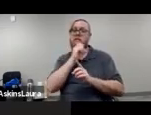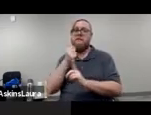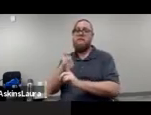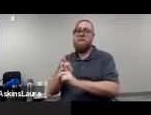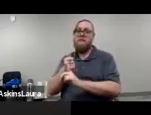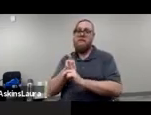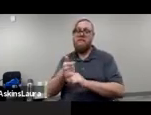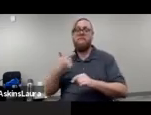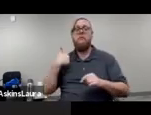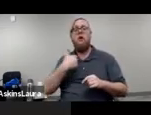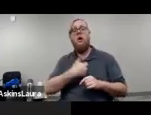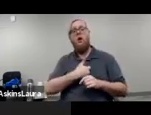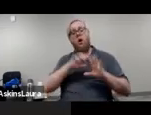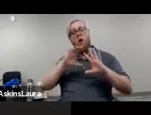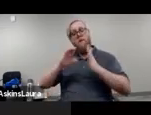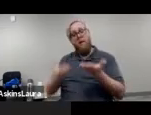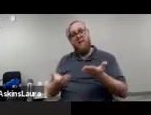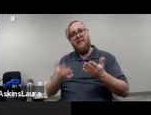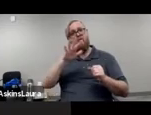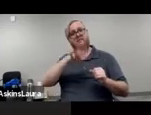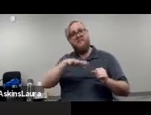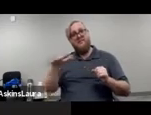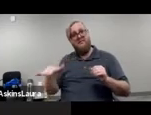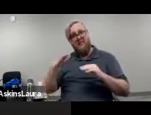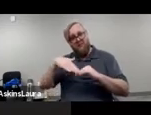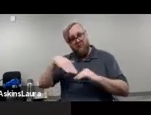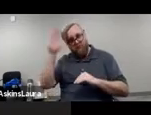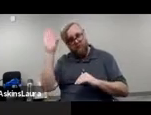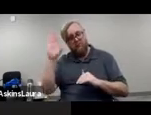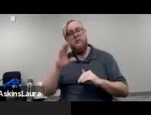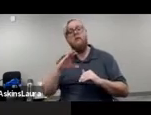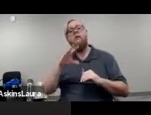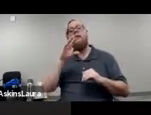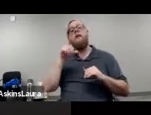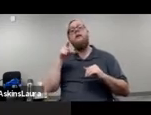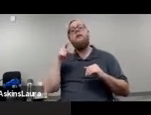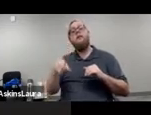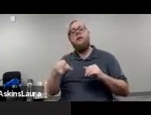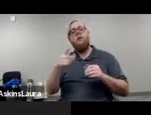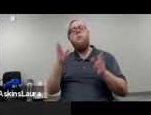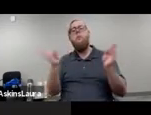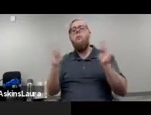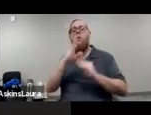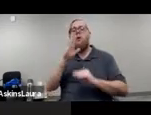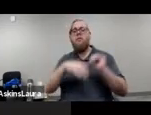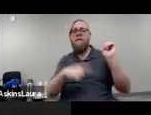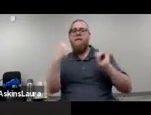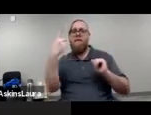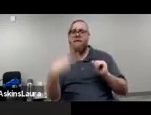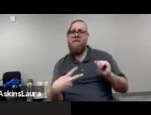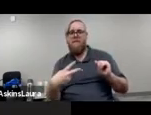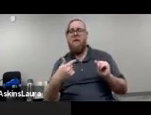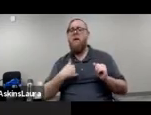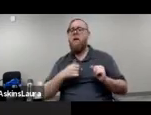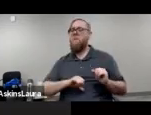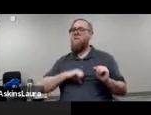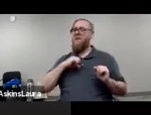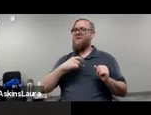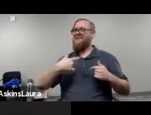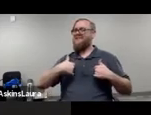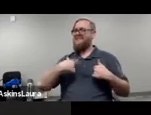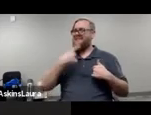Our 55 and over population comprises more than half of us. I'm proud to say since I'm one of them.